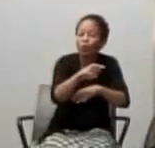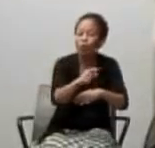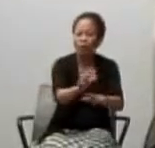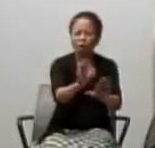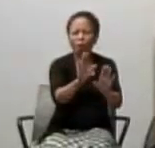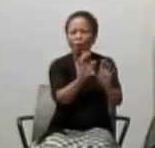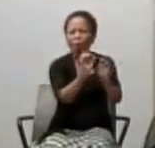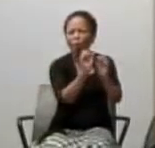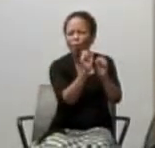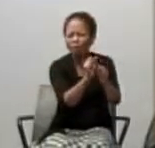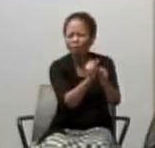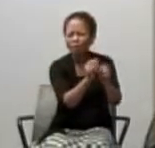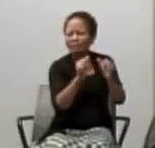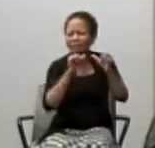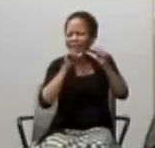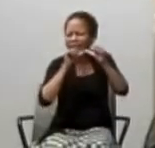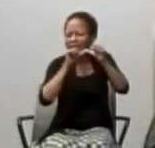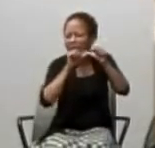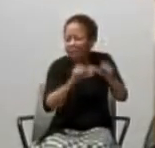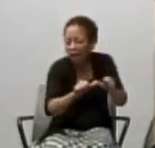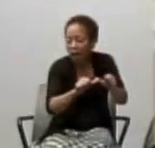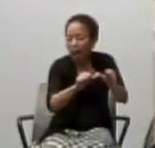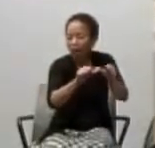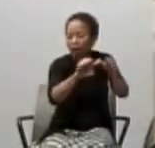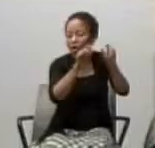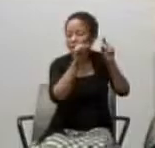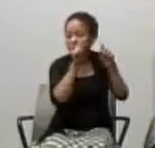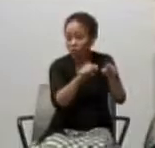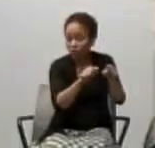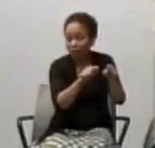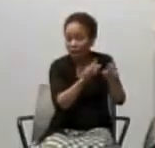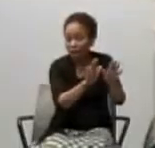until you are clothed with the power from on high.